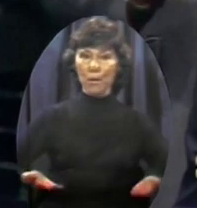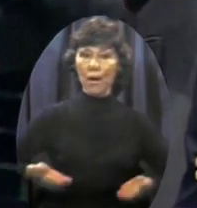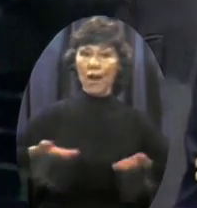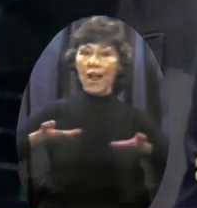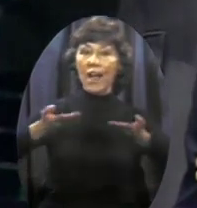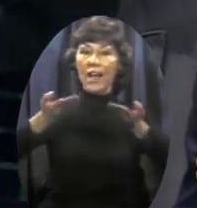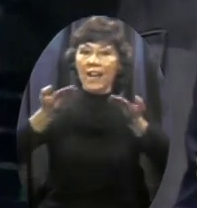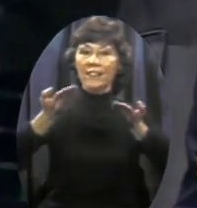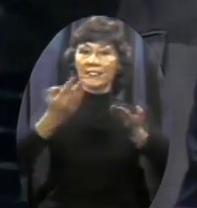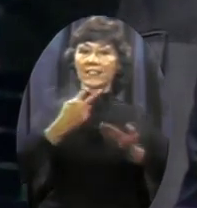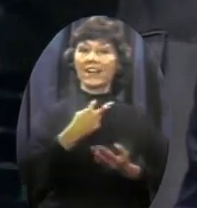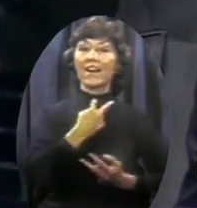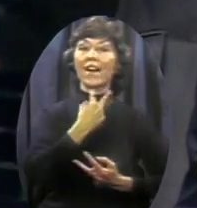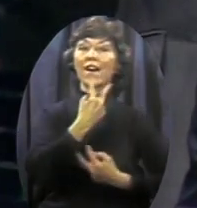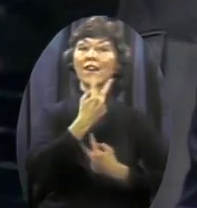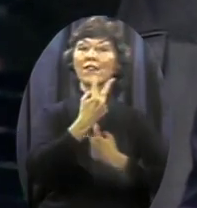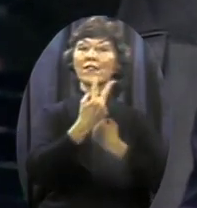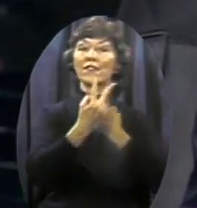voices